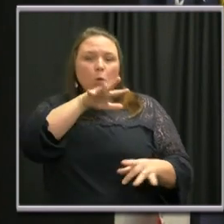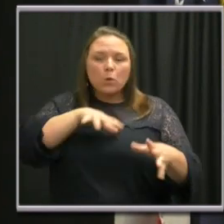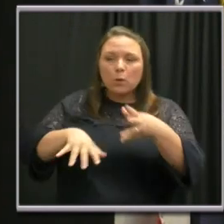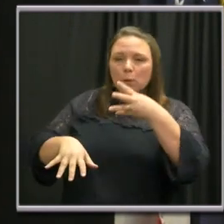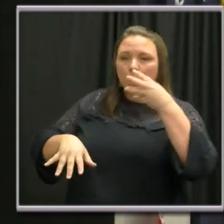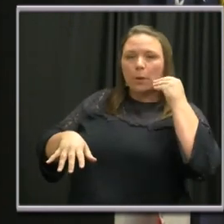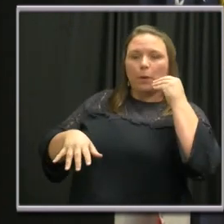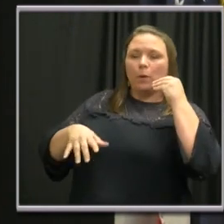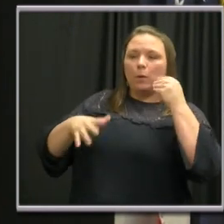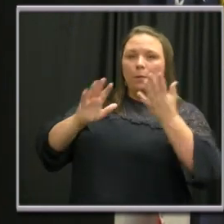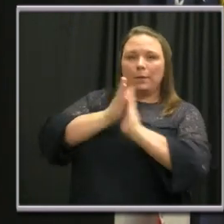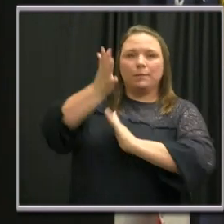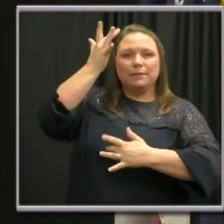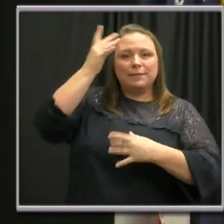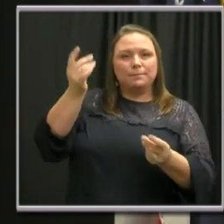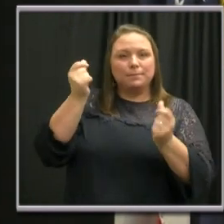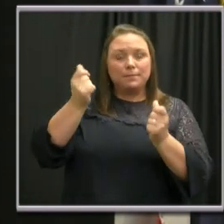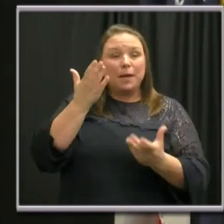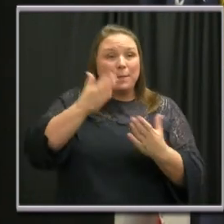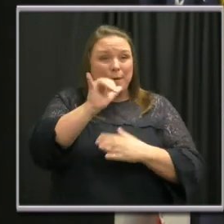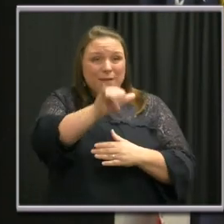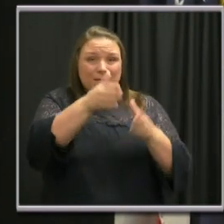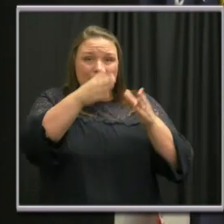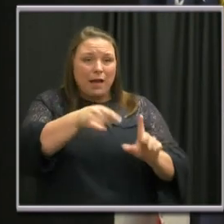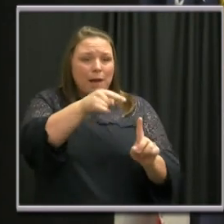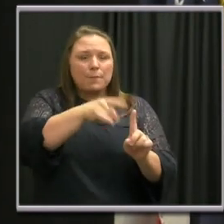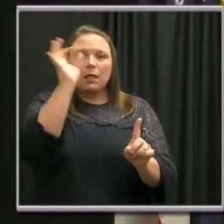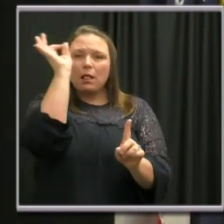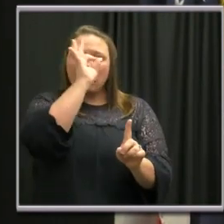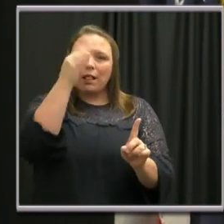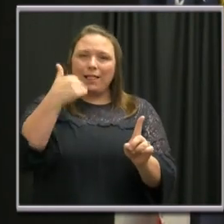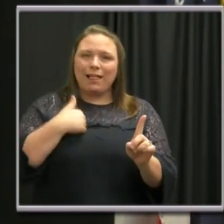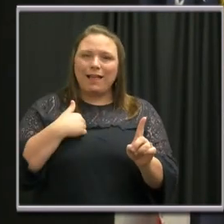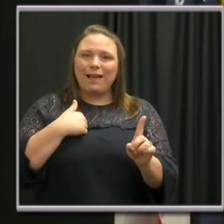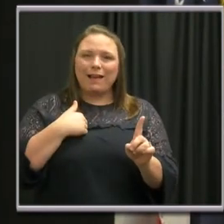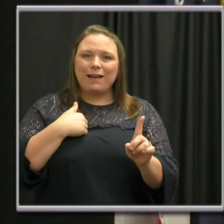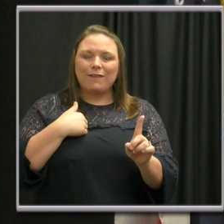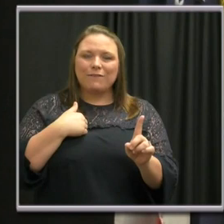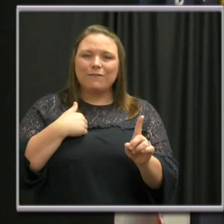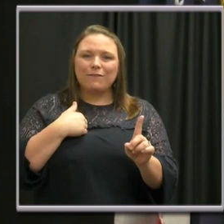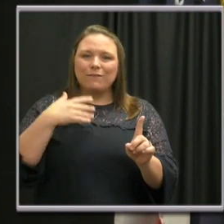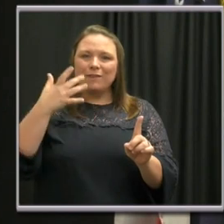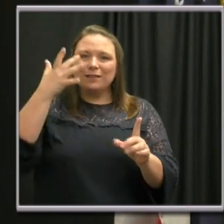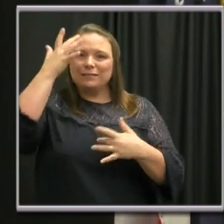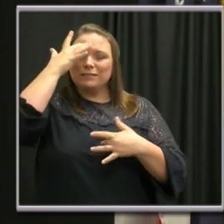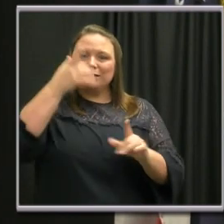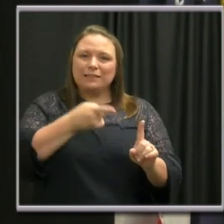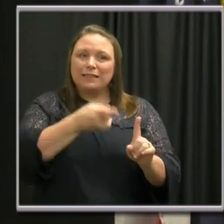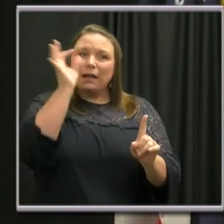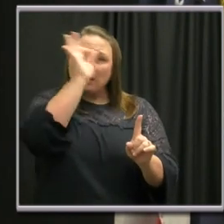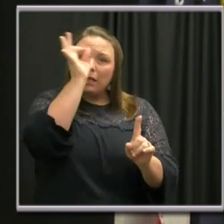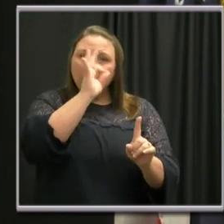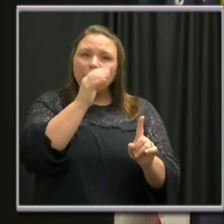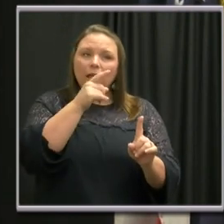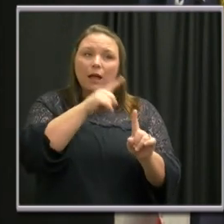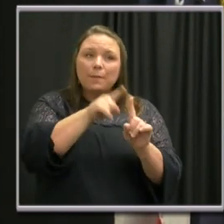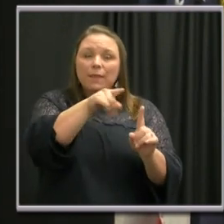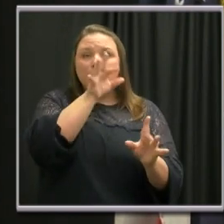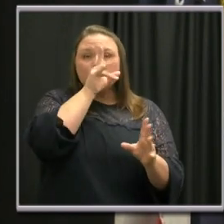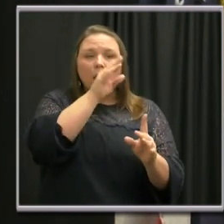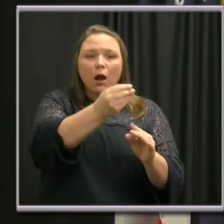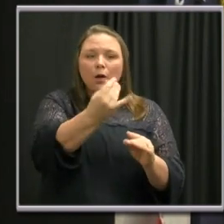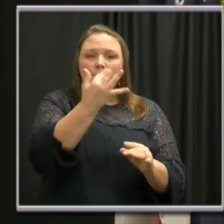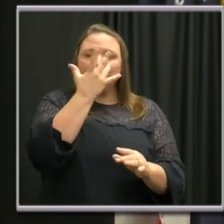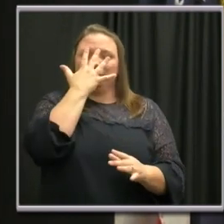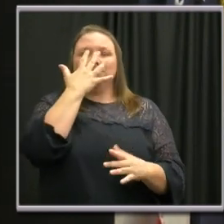And this person may have no awareness that they're infected and capable of spreading the virus. And that's